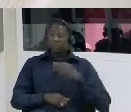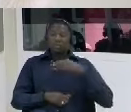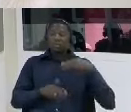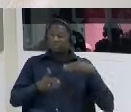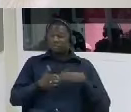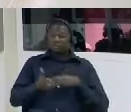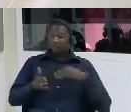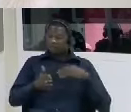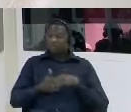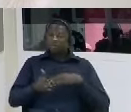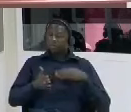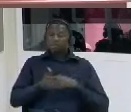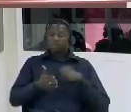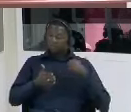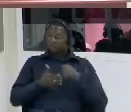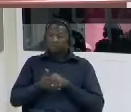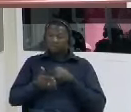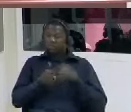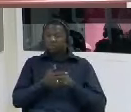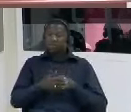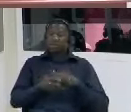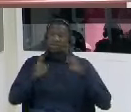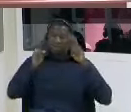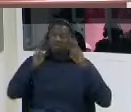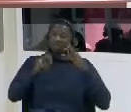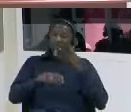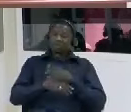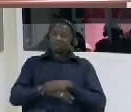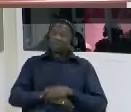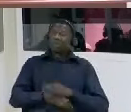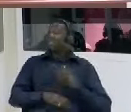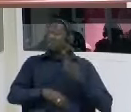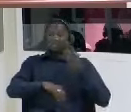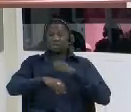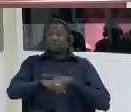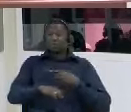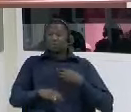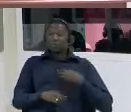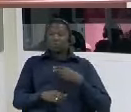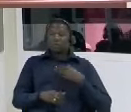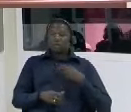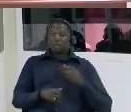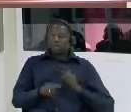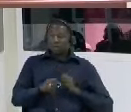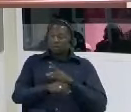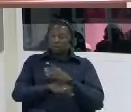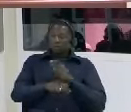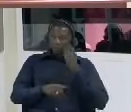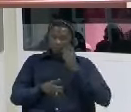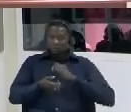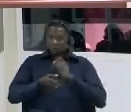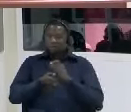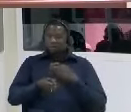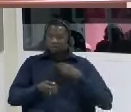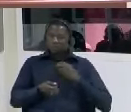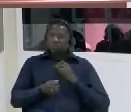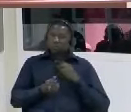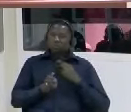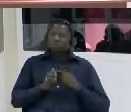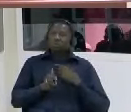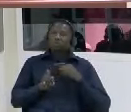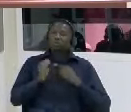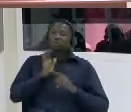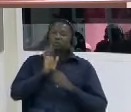we apply a permit to conduct a demonstration or submit evidence